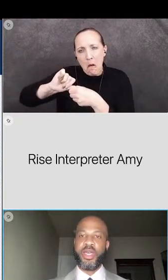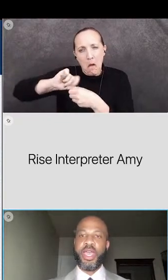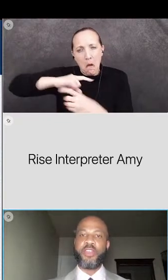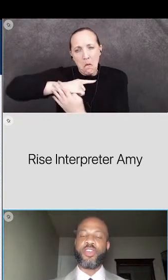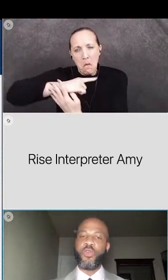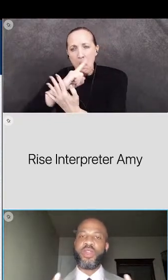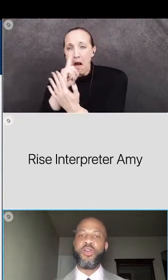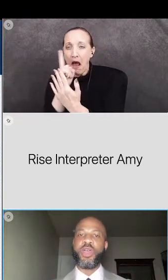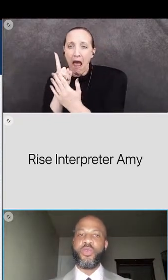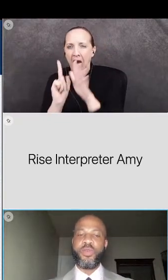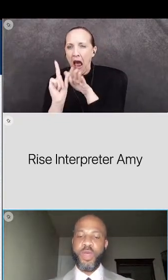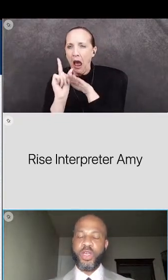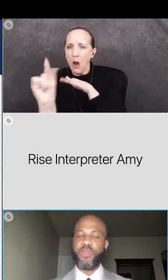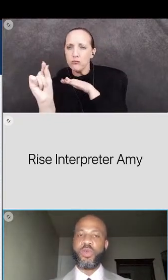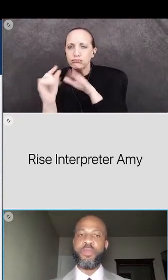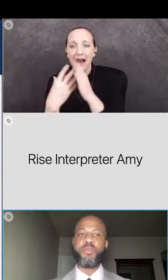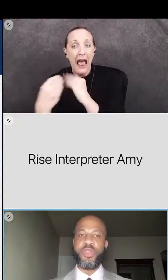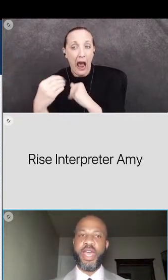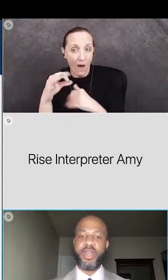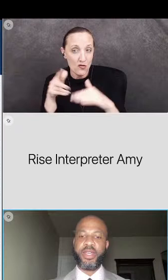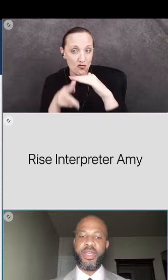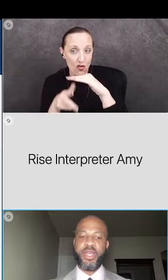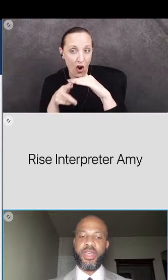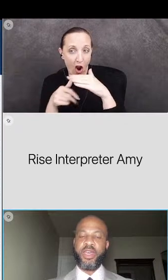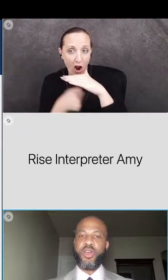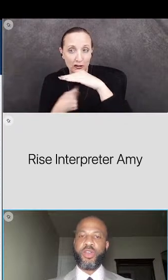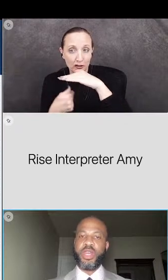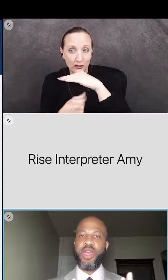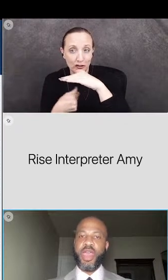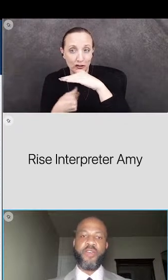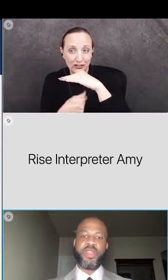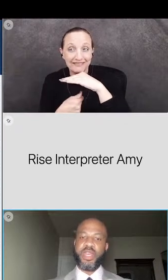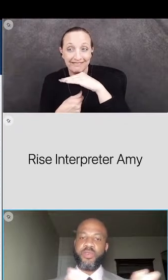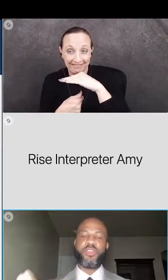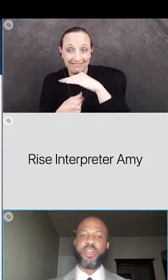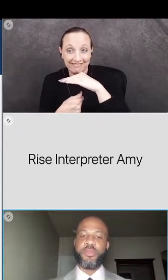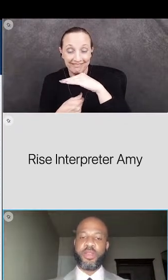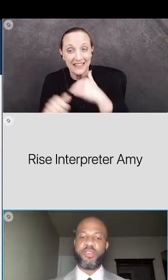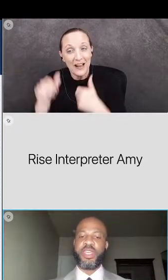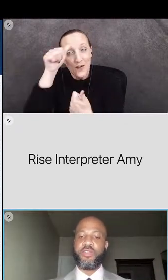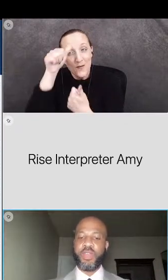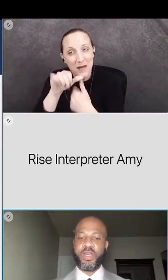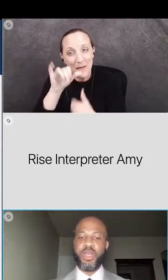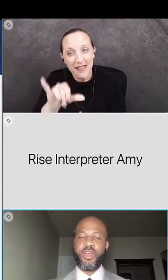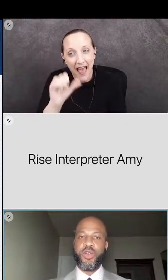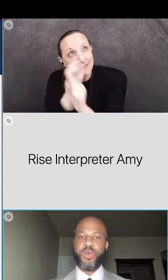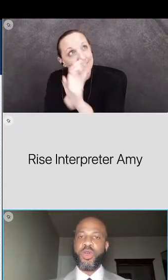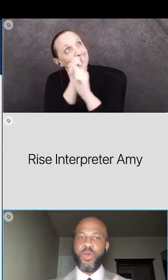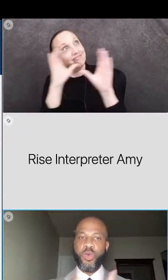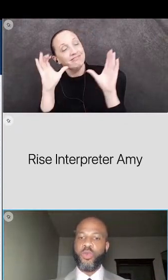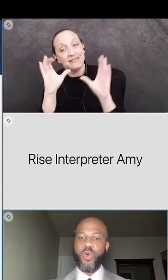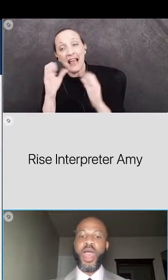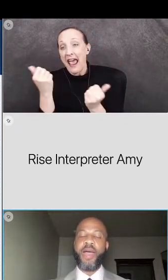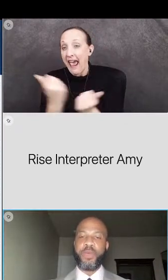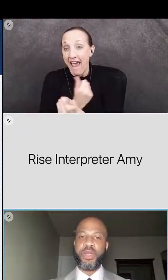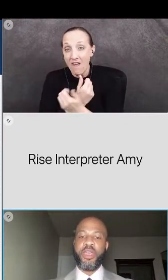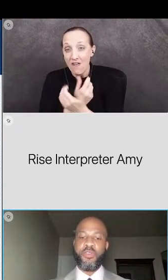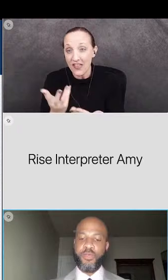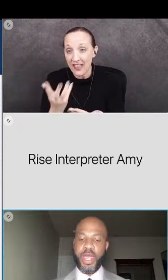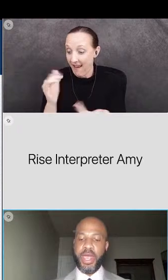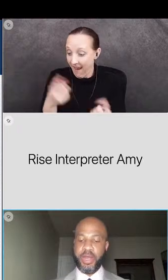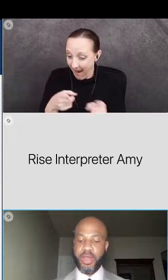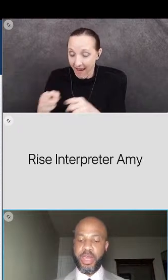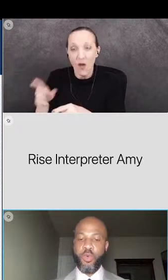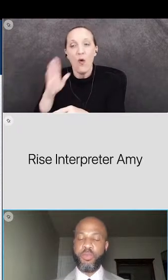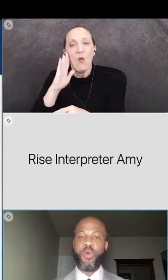and so if we don't if we can remember that then everything that we talked about this evening will will happen